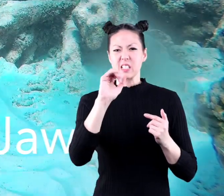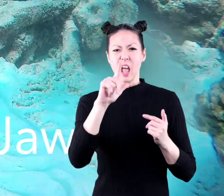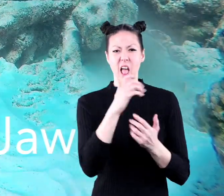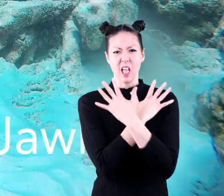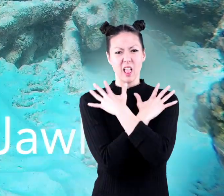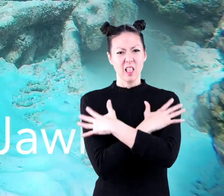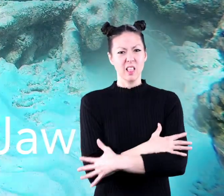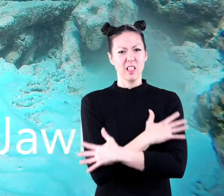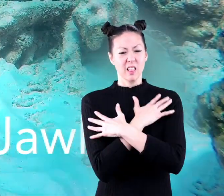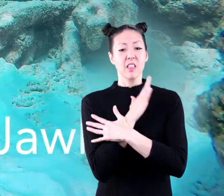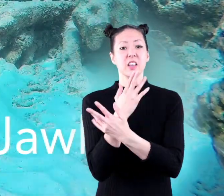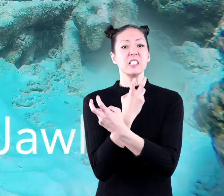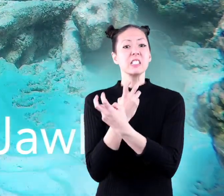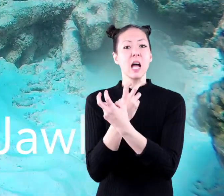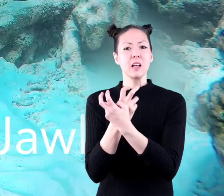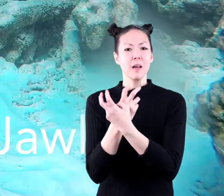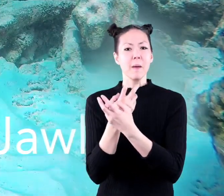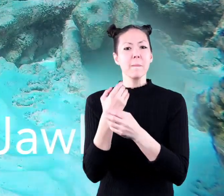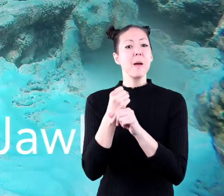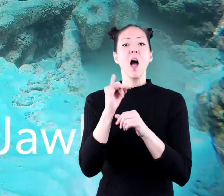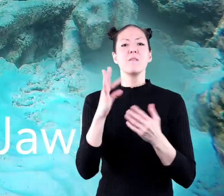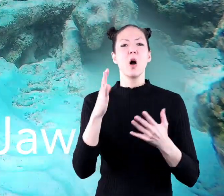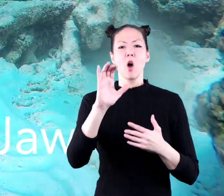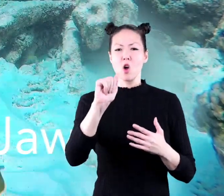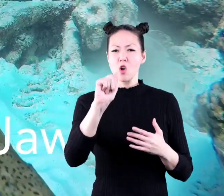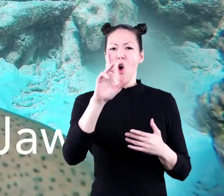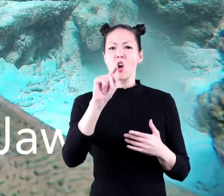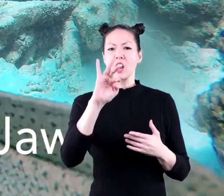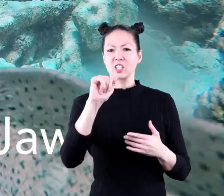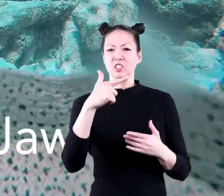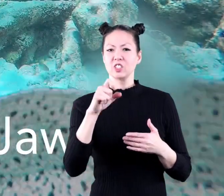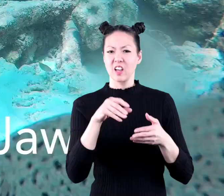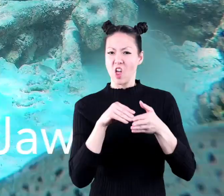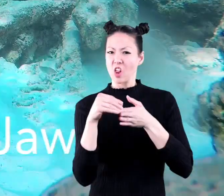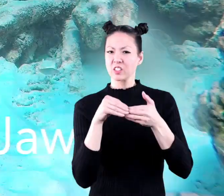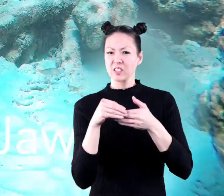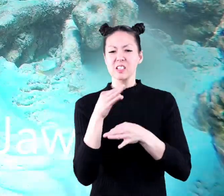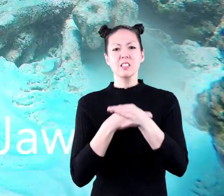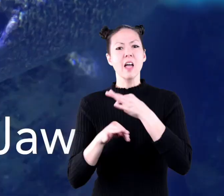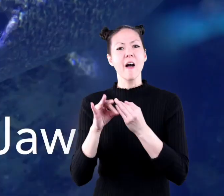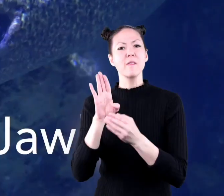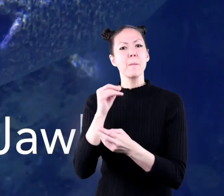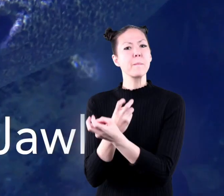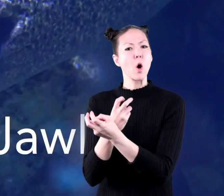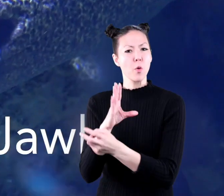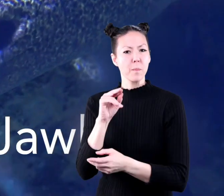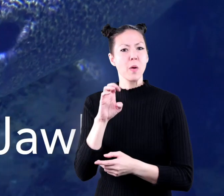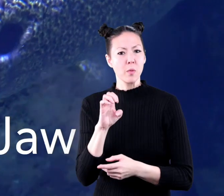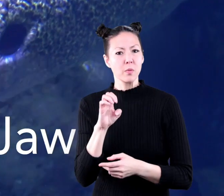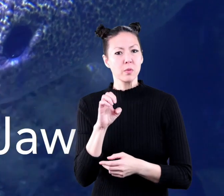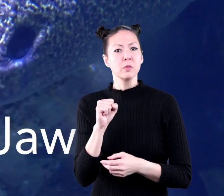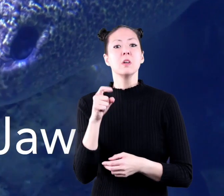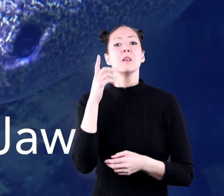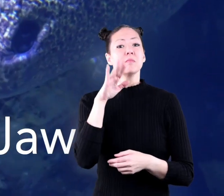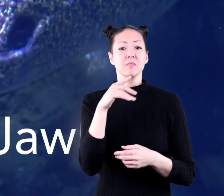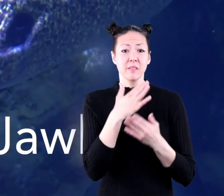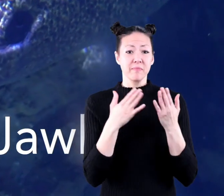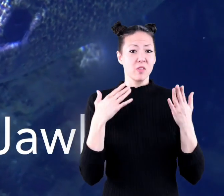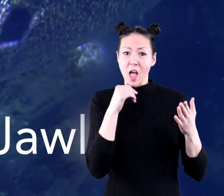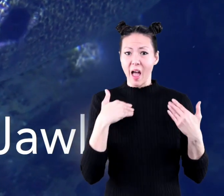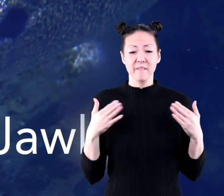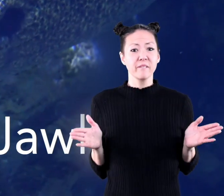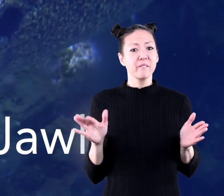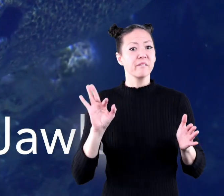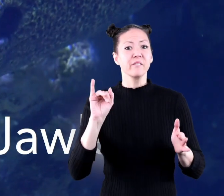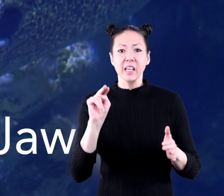scales their their skeletons are made up of cartilage instead of bones most don't have fins on the sides of their